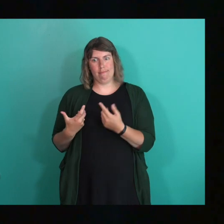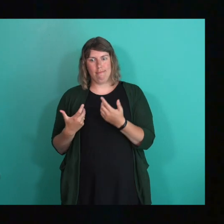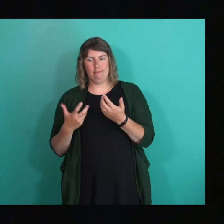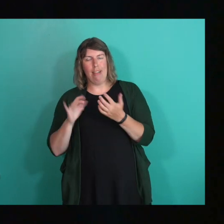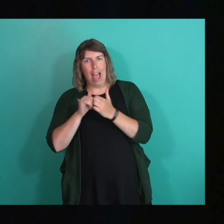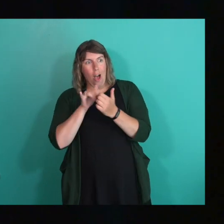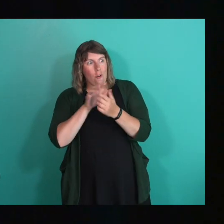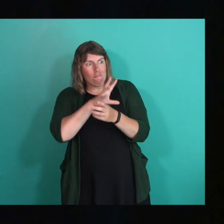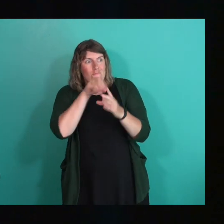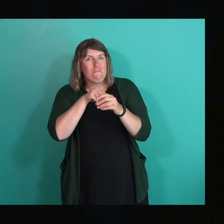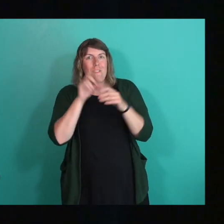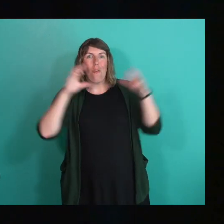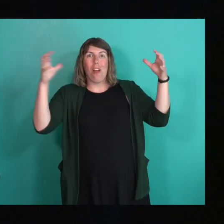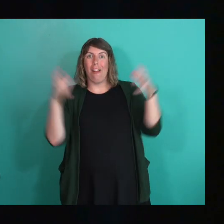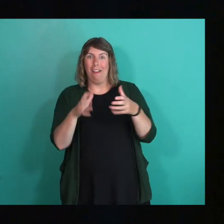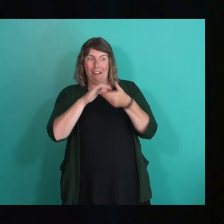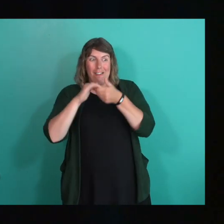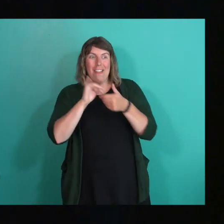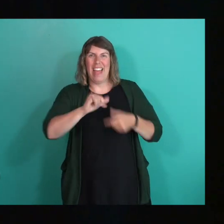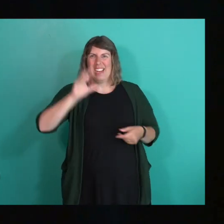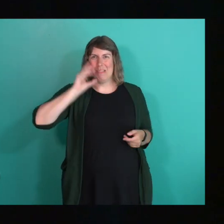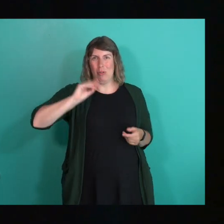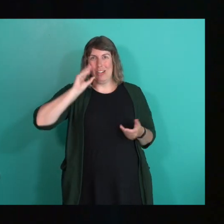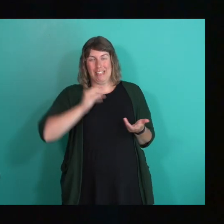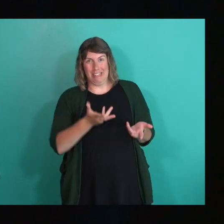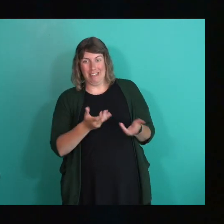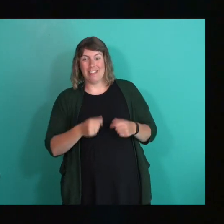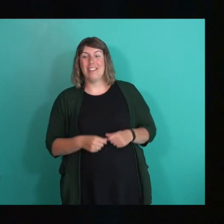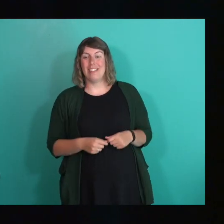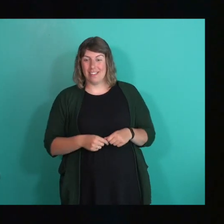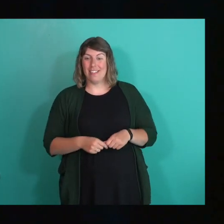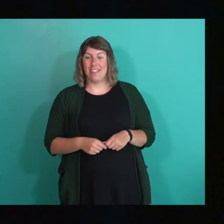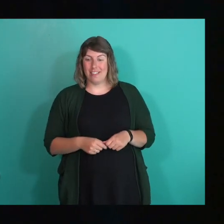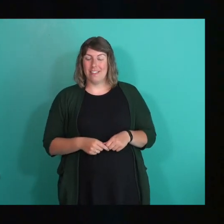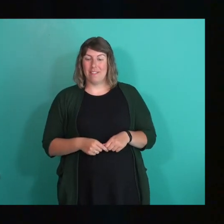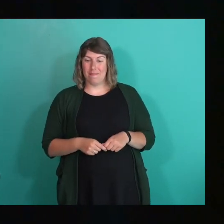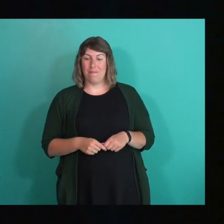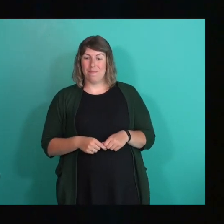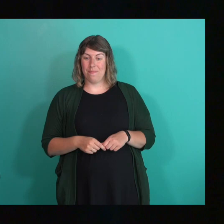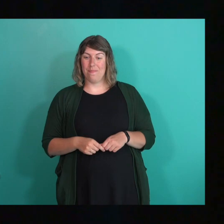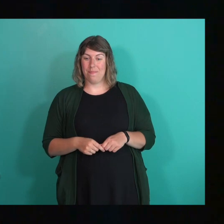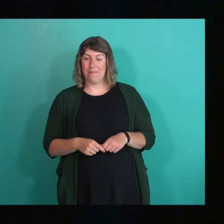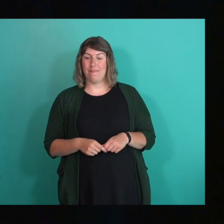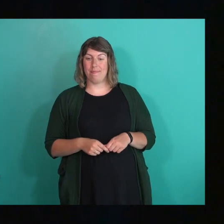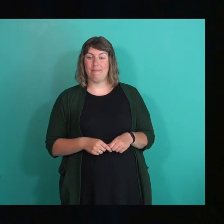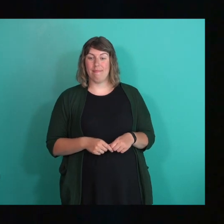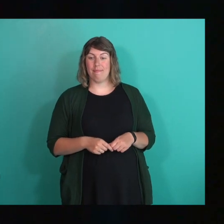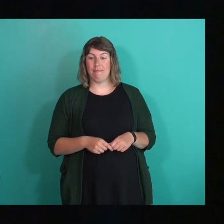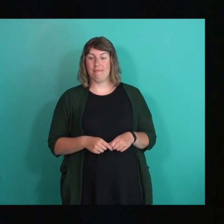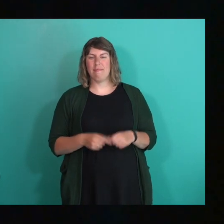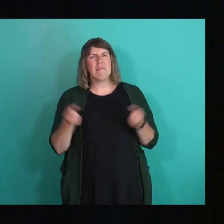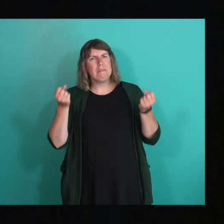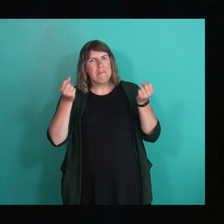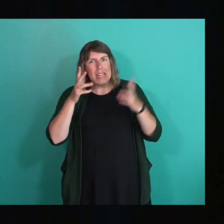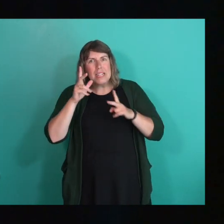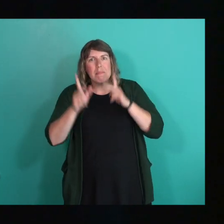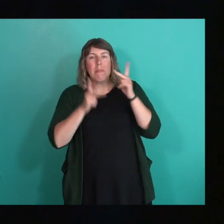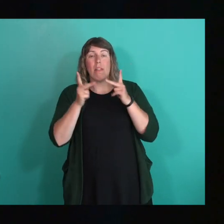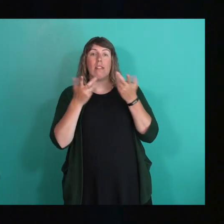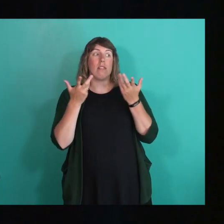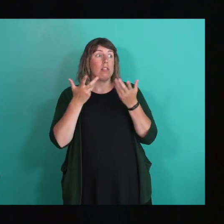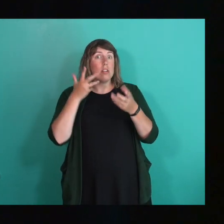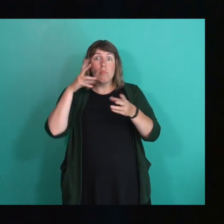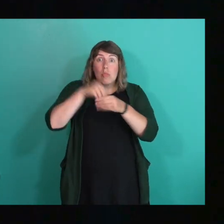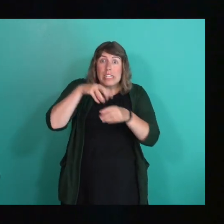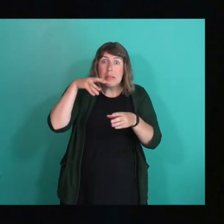coming together experience for for our community. I think a lot of people, whether it's just, you know, either participating